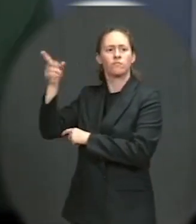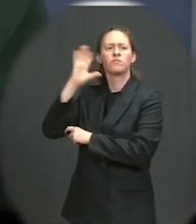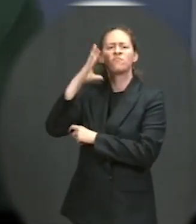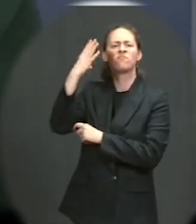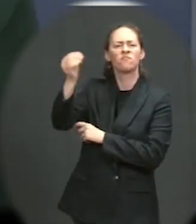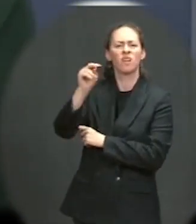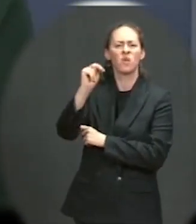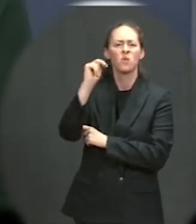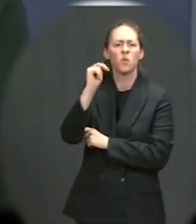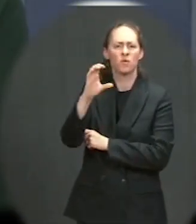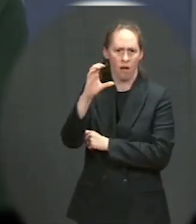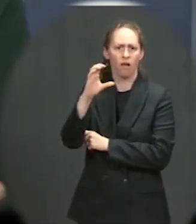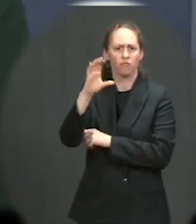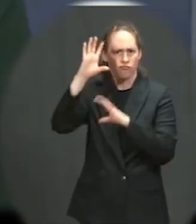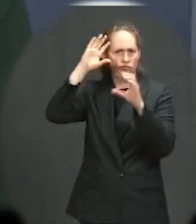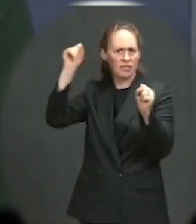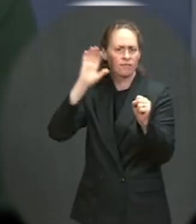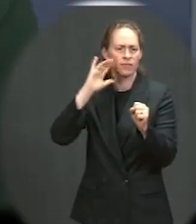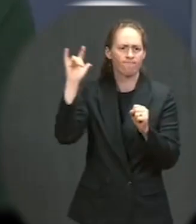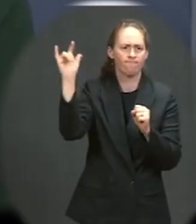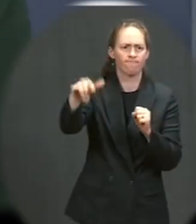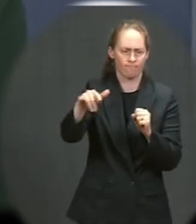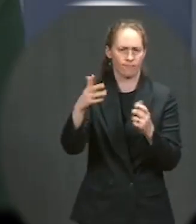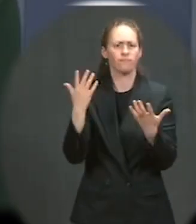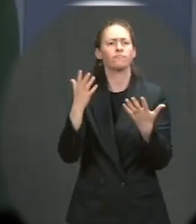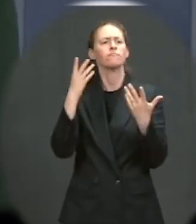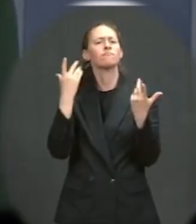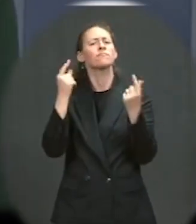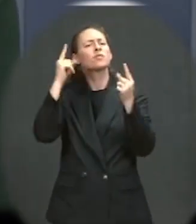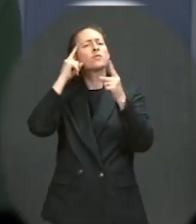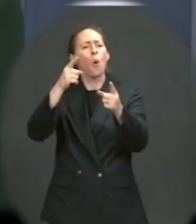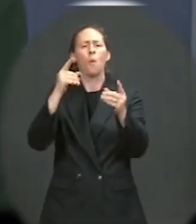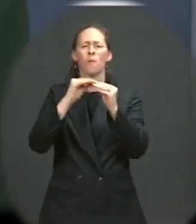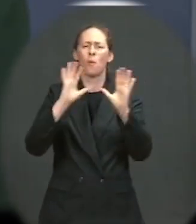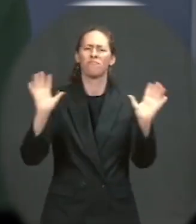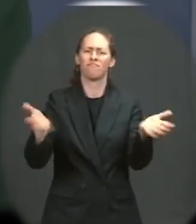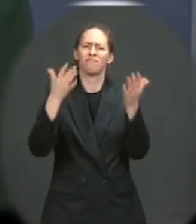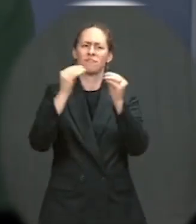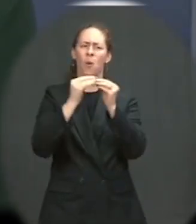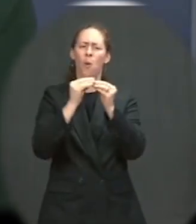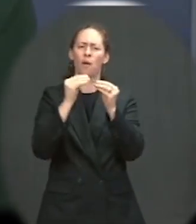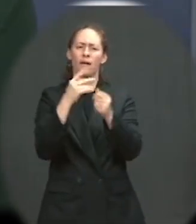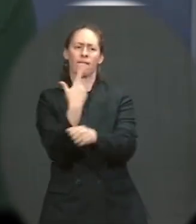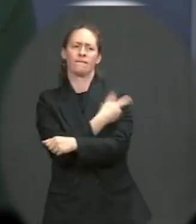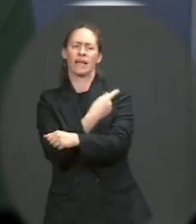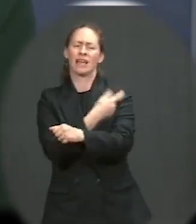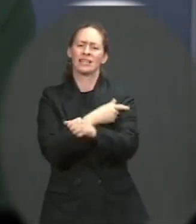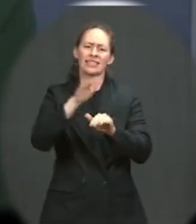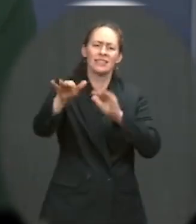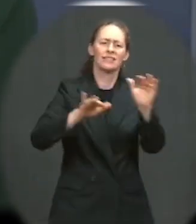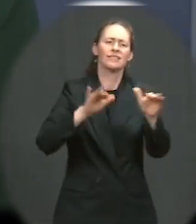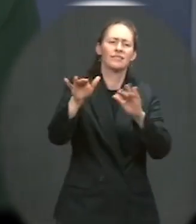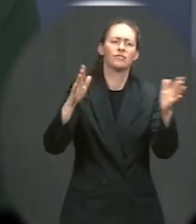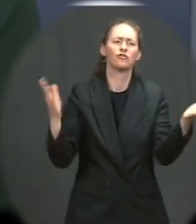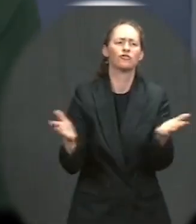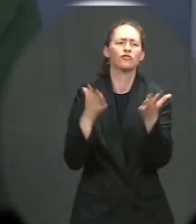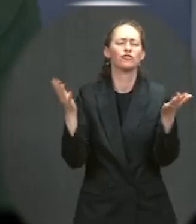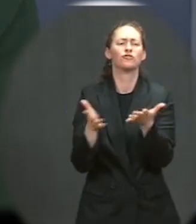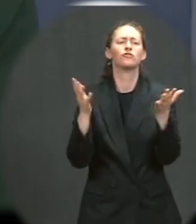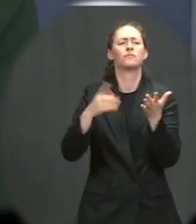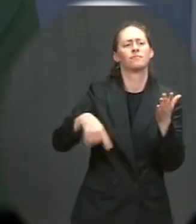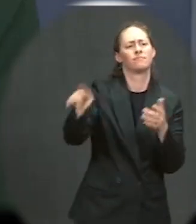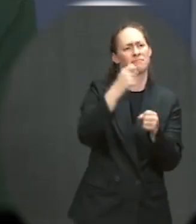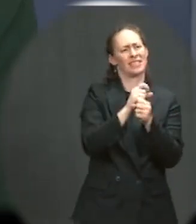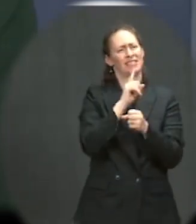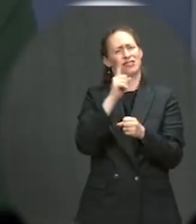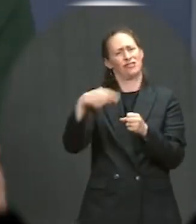continues to work to continue encouraging vaccinations across the country, ensuring every American knows just how to ensure it is easy to